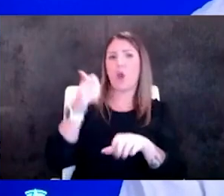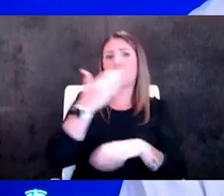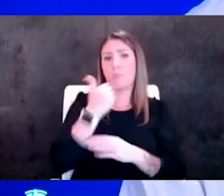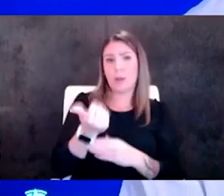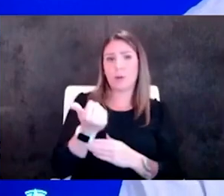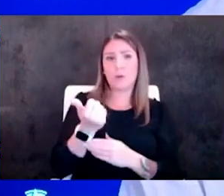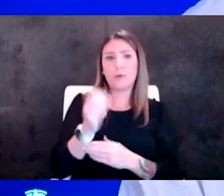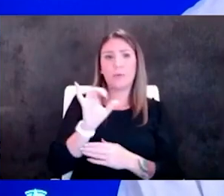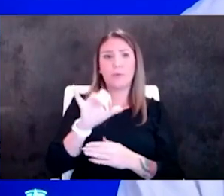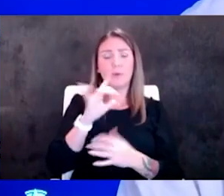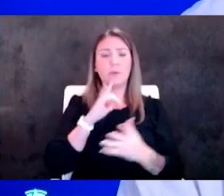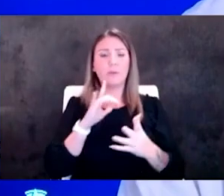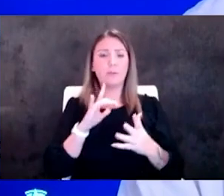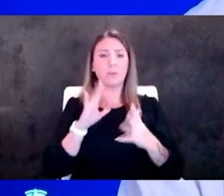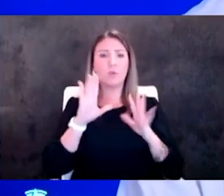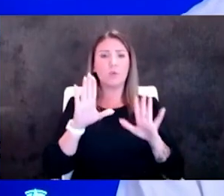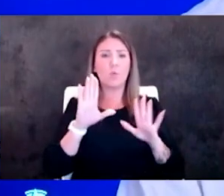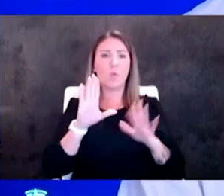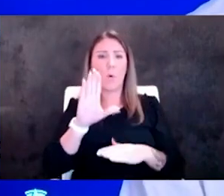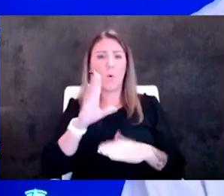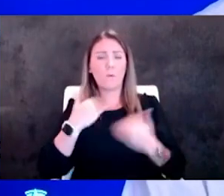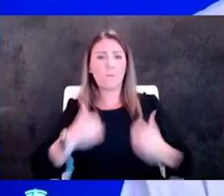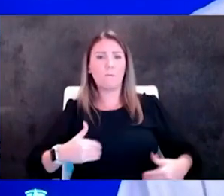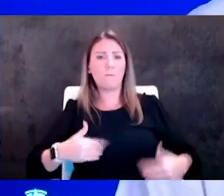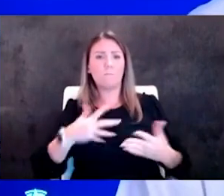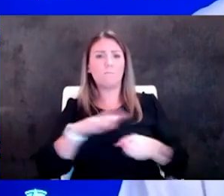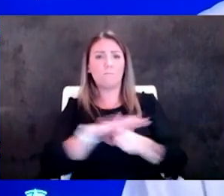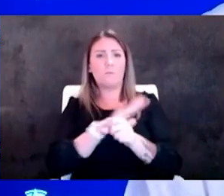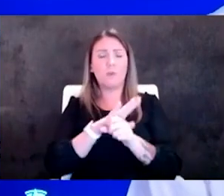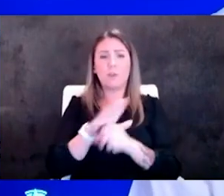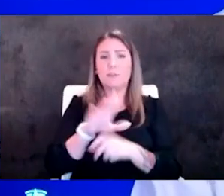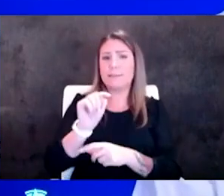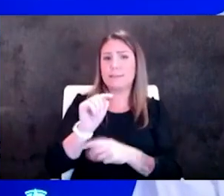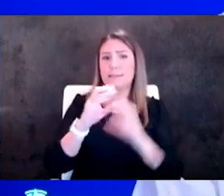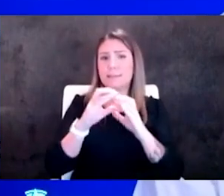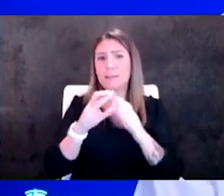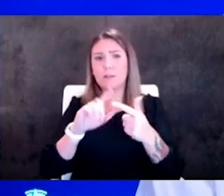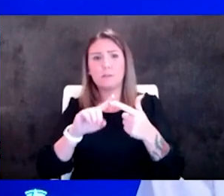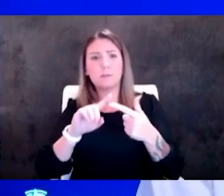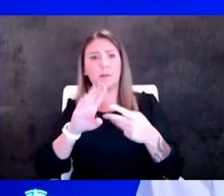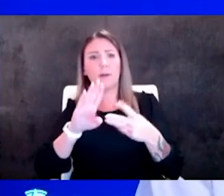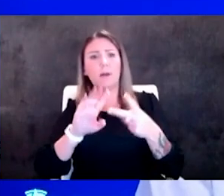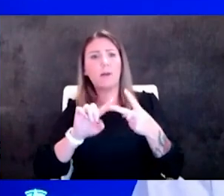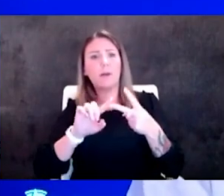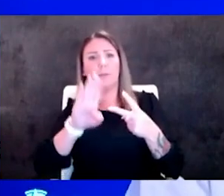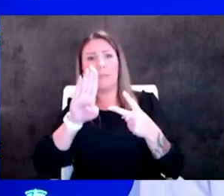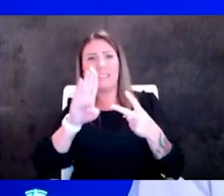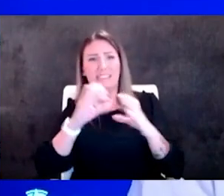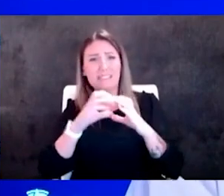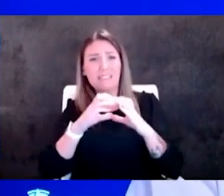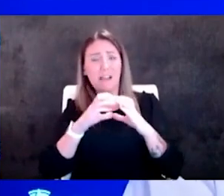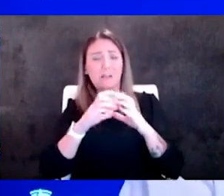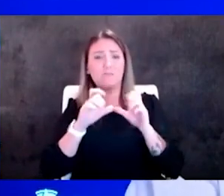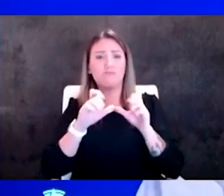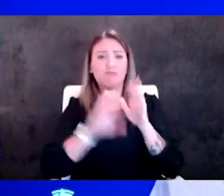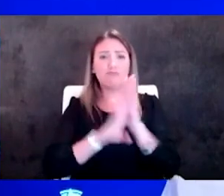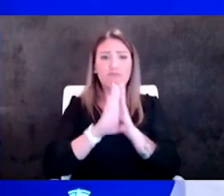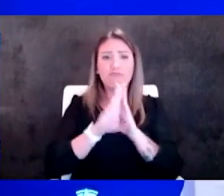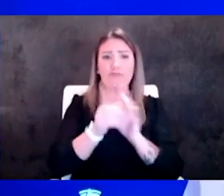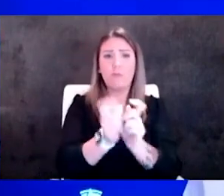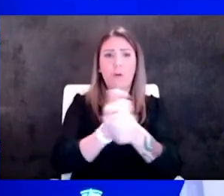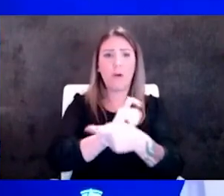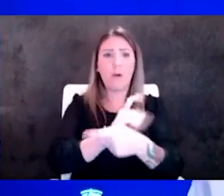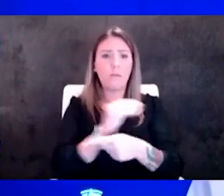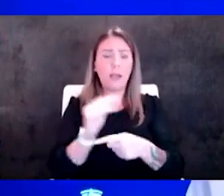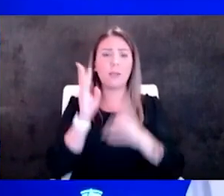give your uh full immune response your t cells your b cells continue time to evolve and create those new